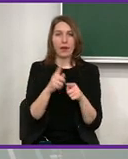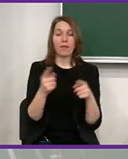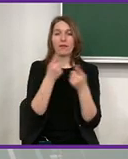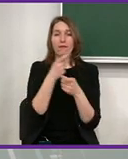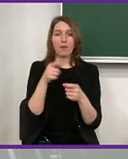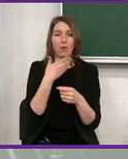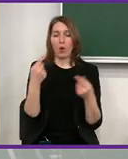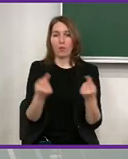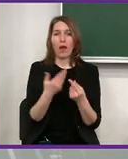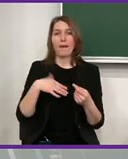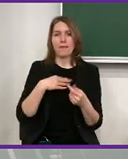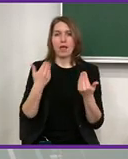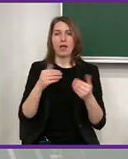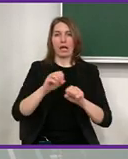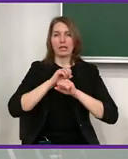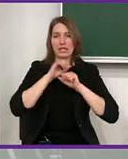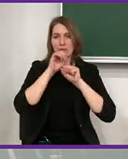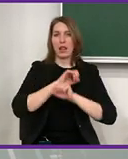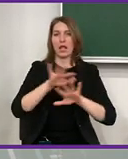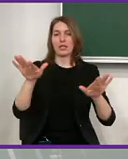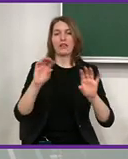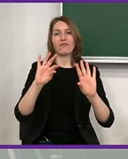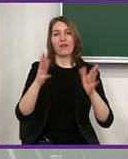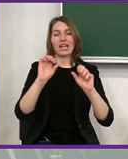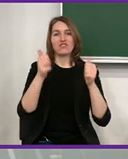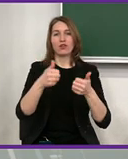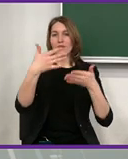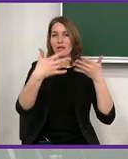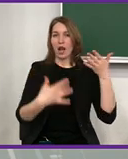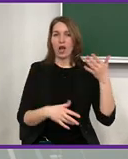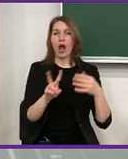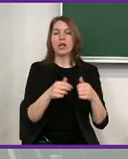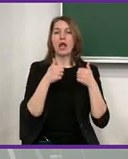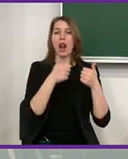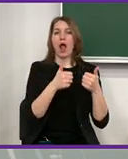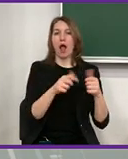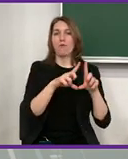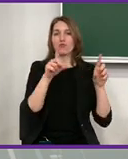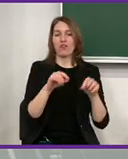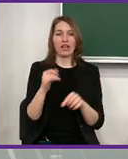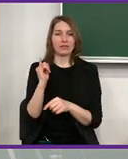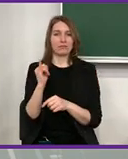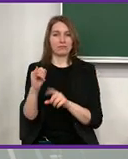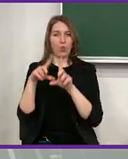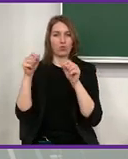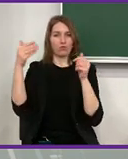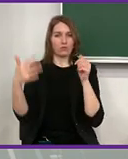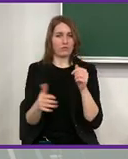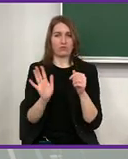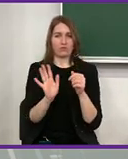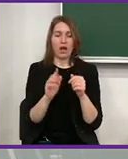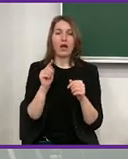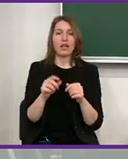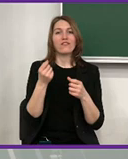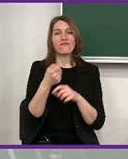the meaning, the essence of this audit. And also that we will not create a list of good and bad